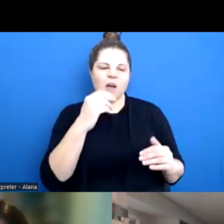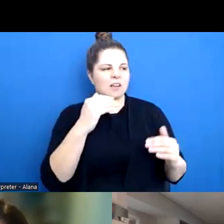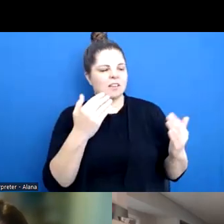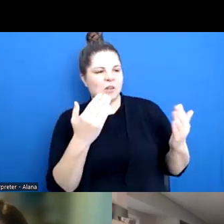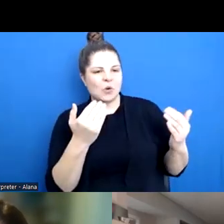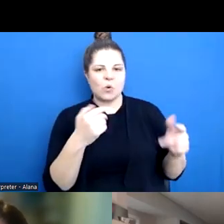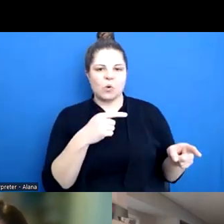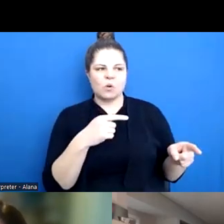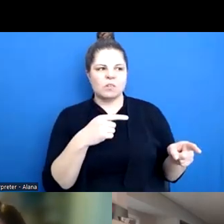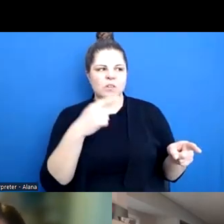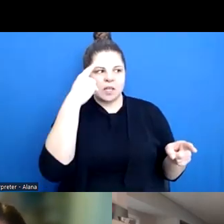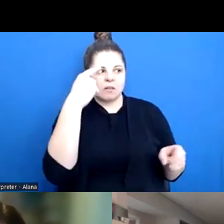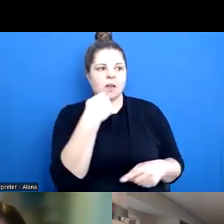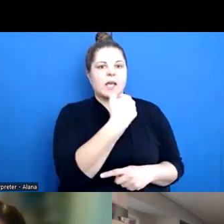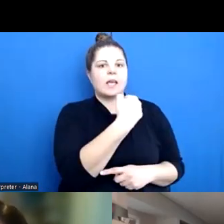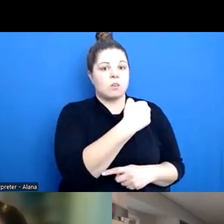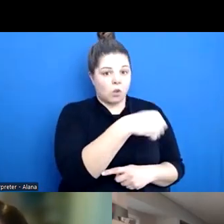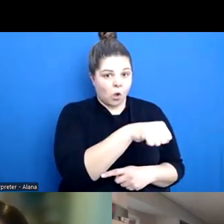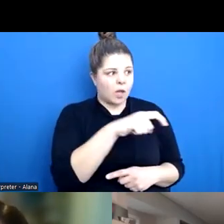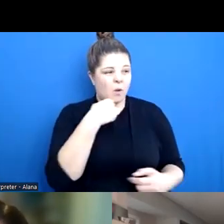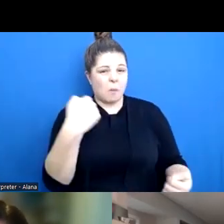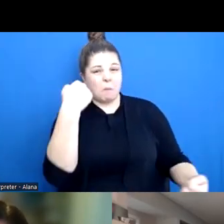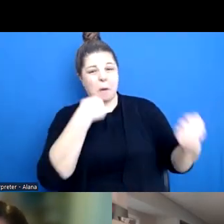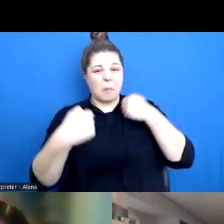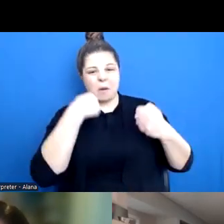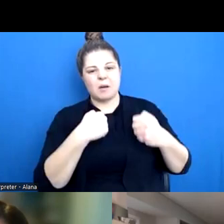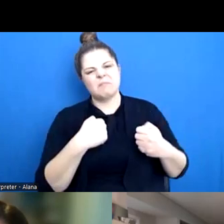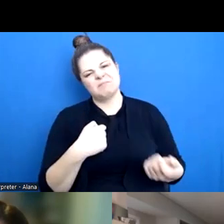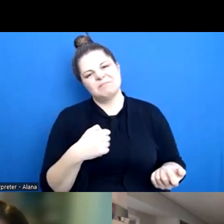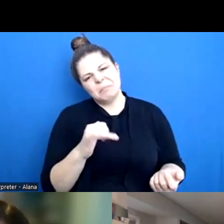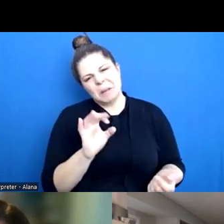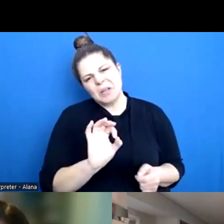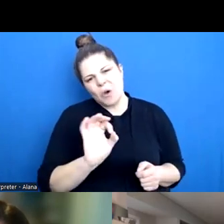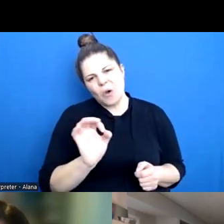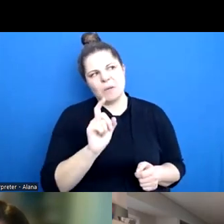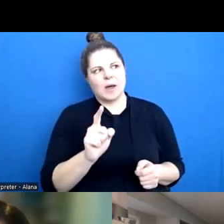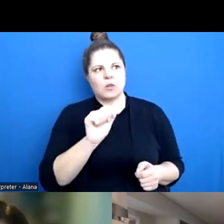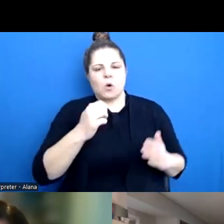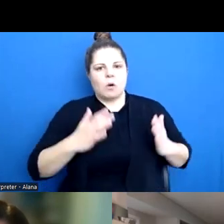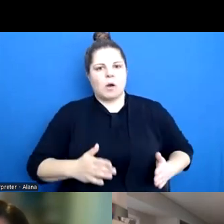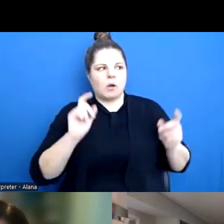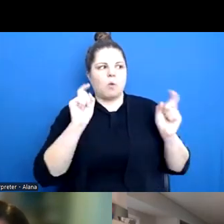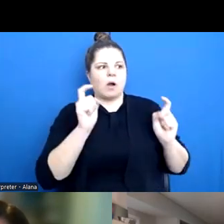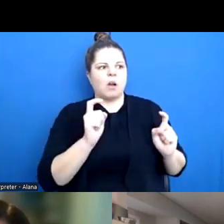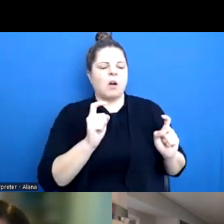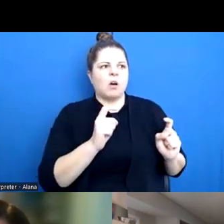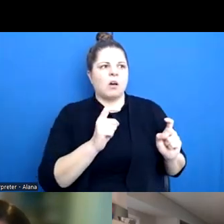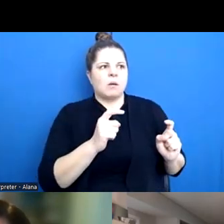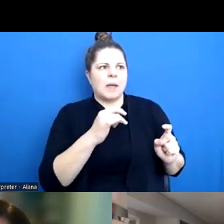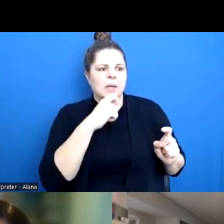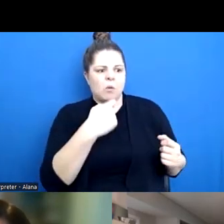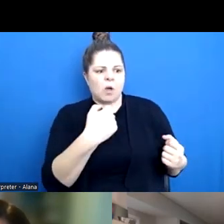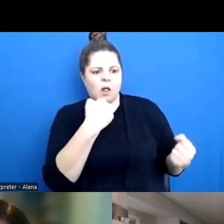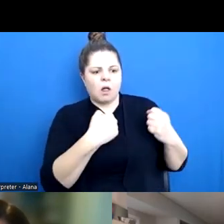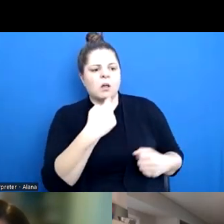you don't know that. So your body in that instance acts as if worst case scenario may happen. And so just doing whatever to get out of the